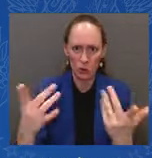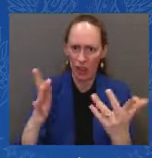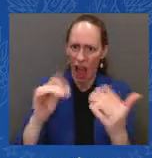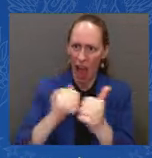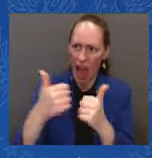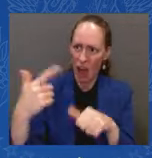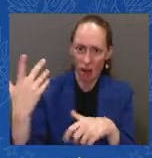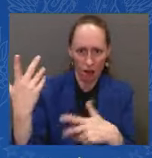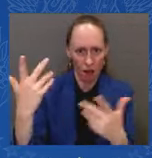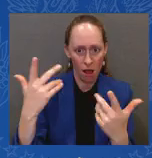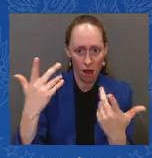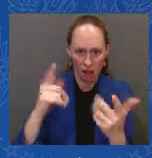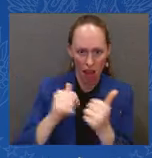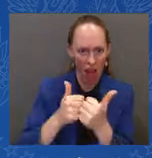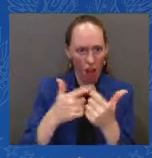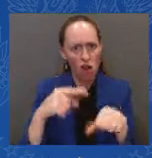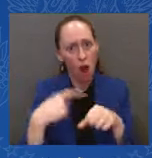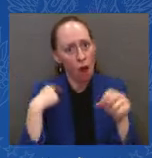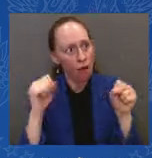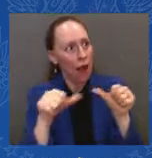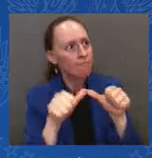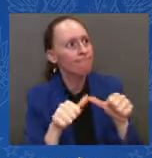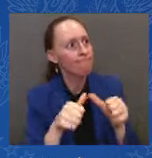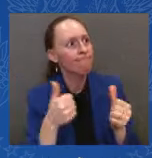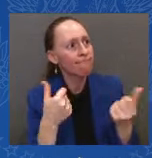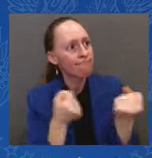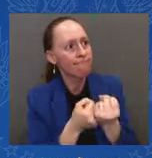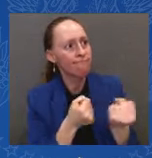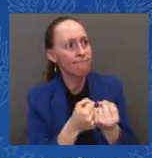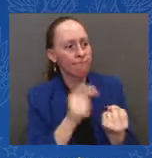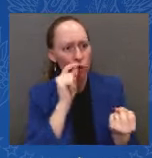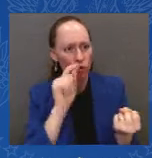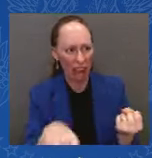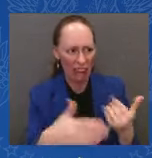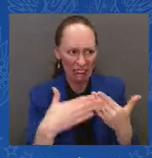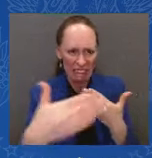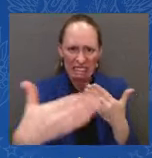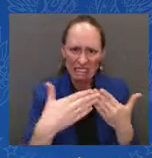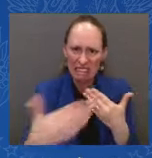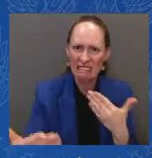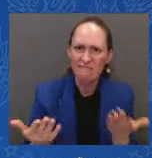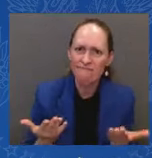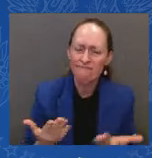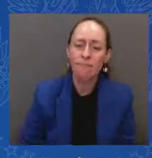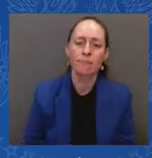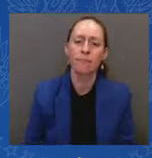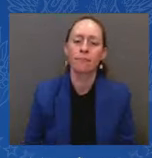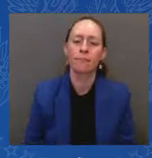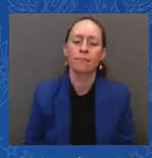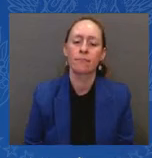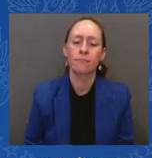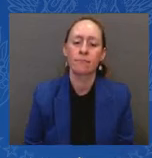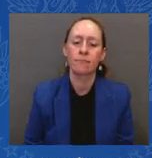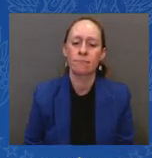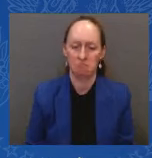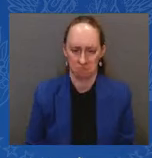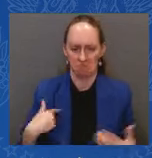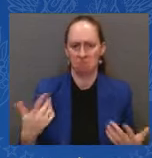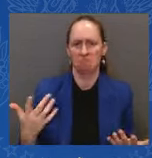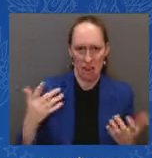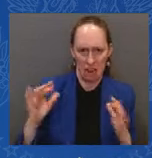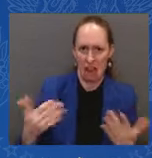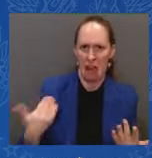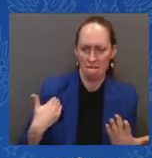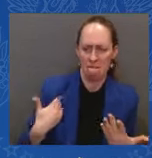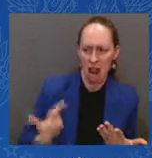We can support Ukraine in the next tranche that we need. And there is another means by which we may be able